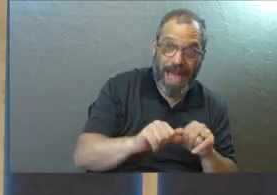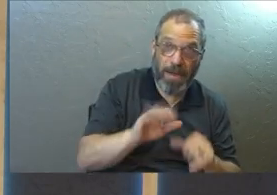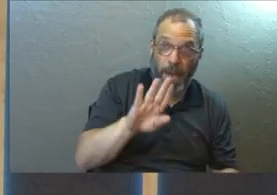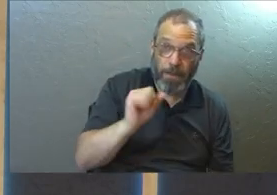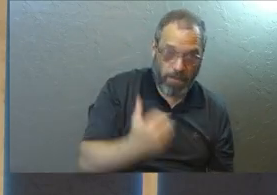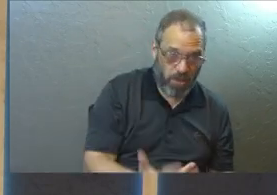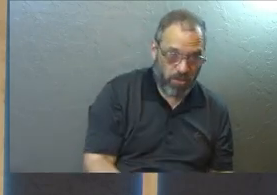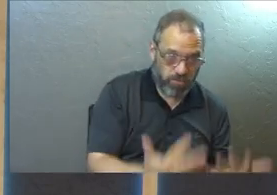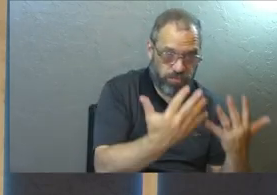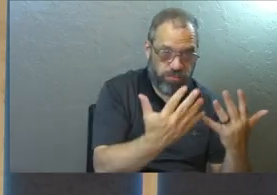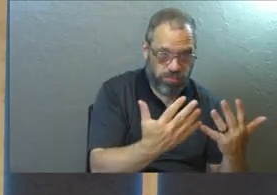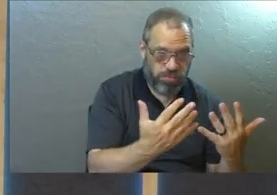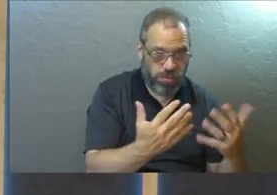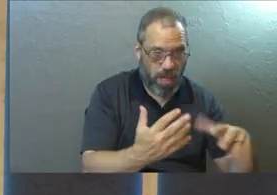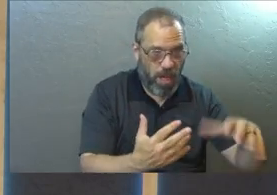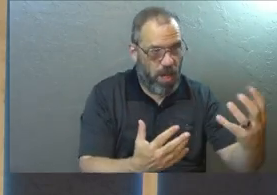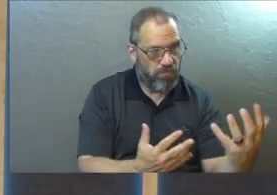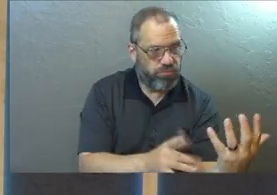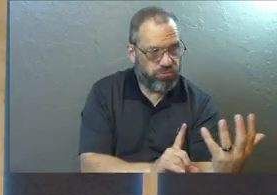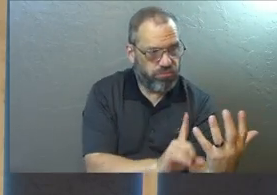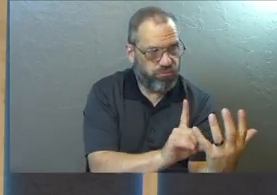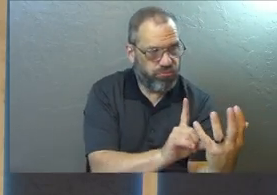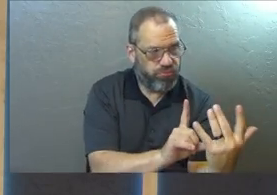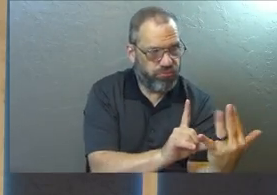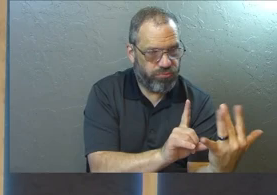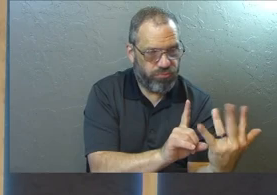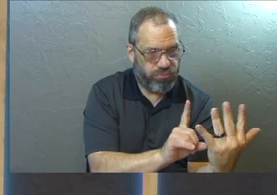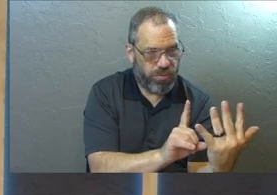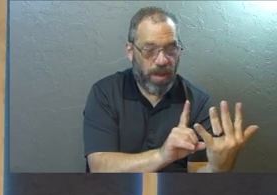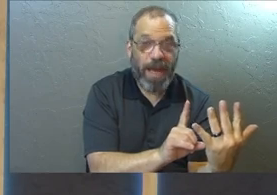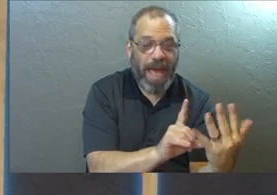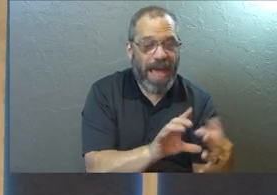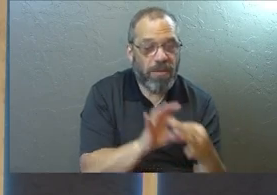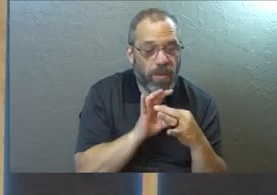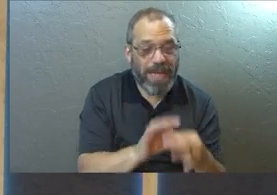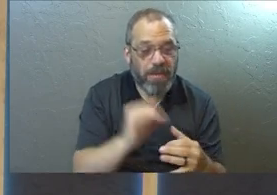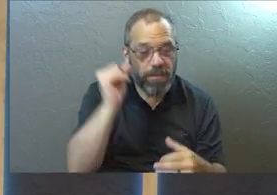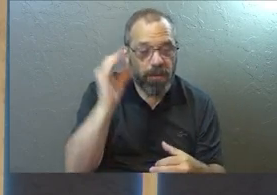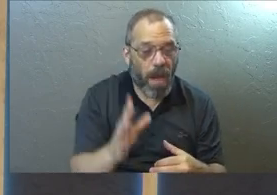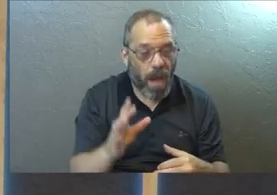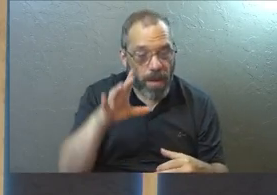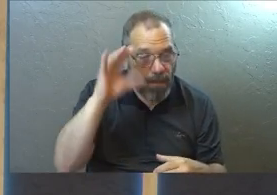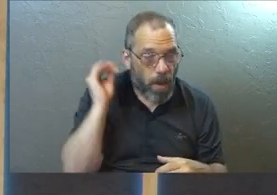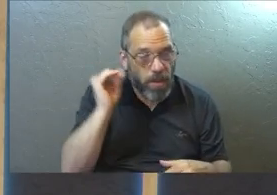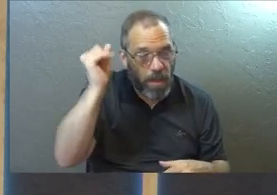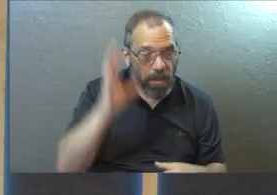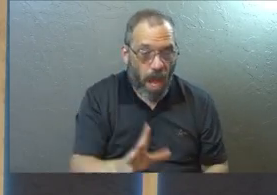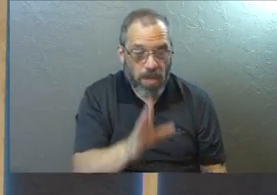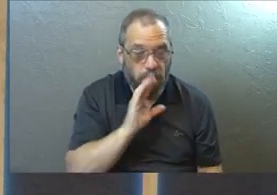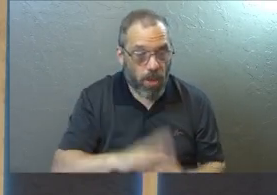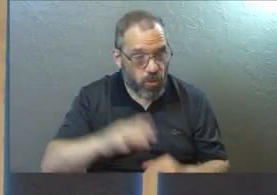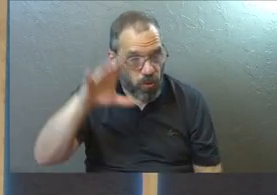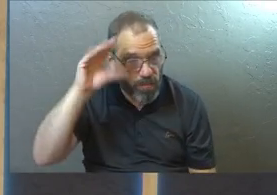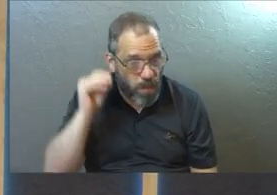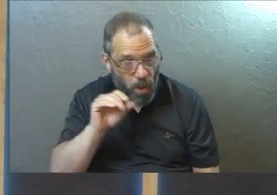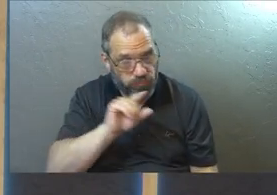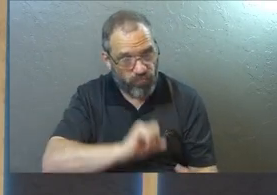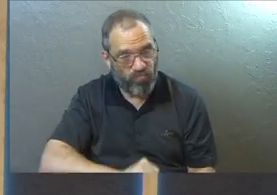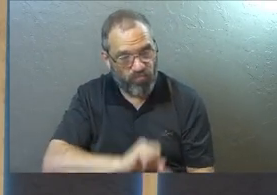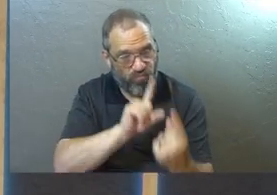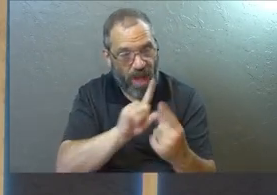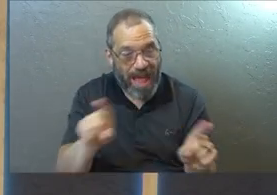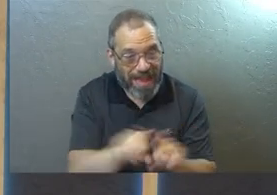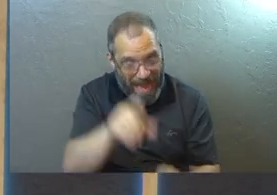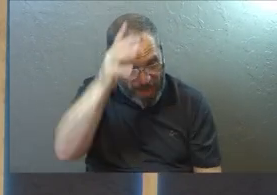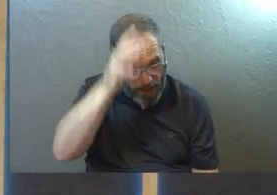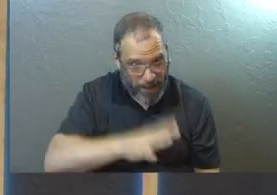later on, as it describes the relationship between Moses and God, says that God spoke to Moses face to face